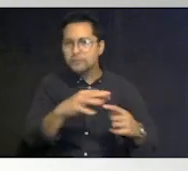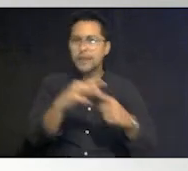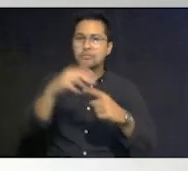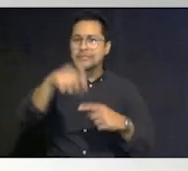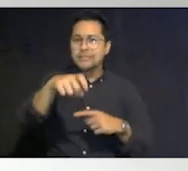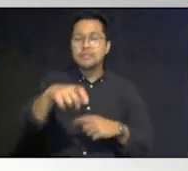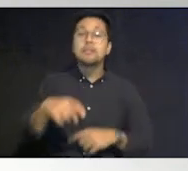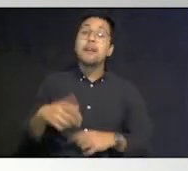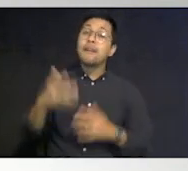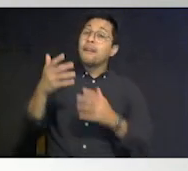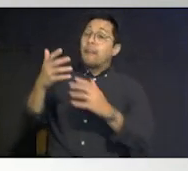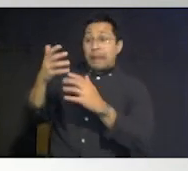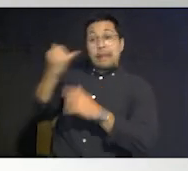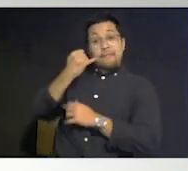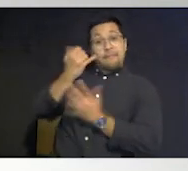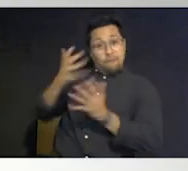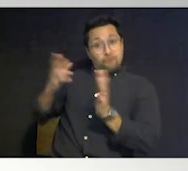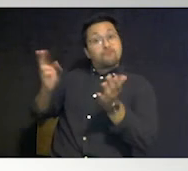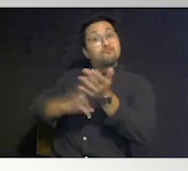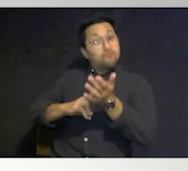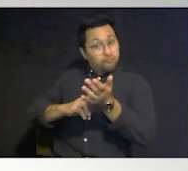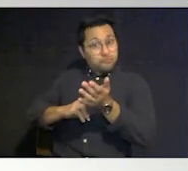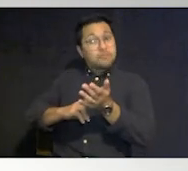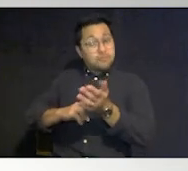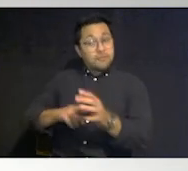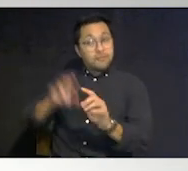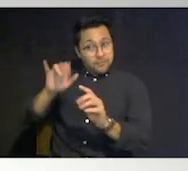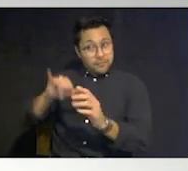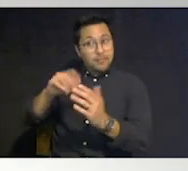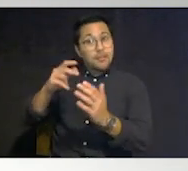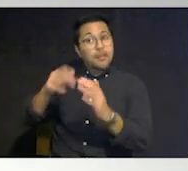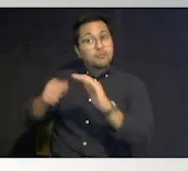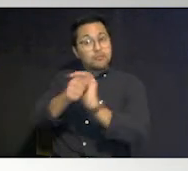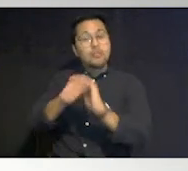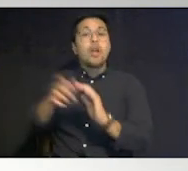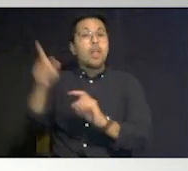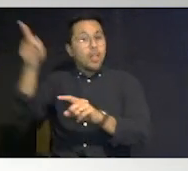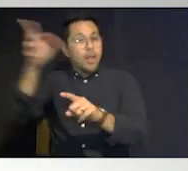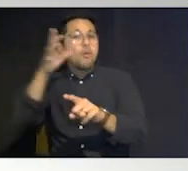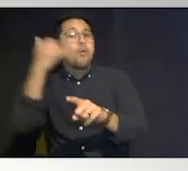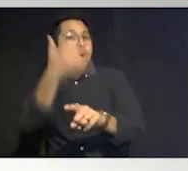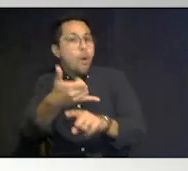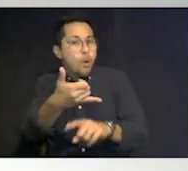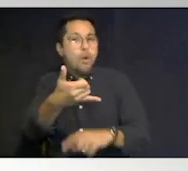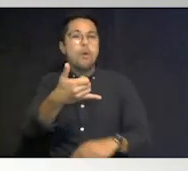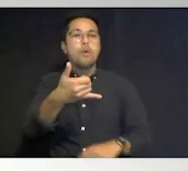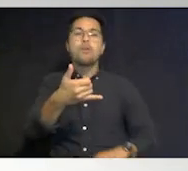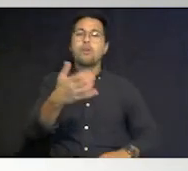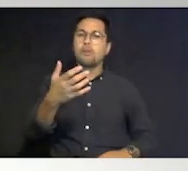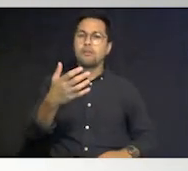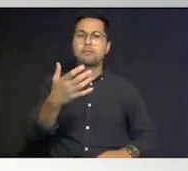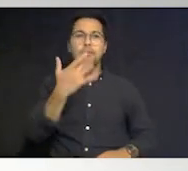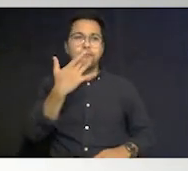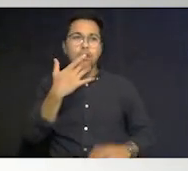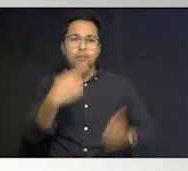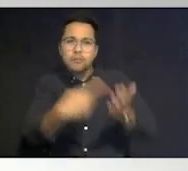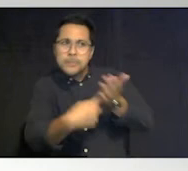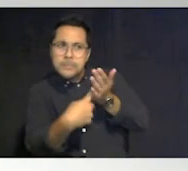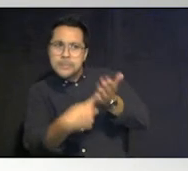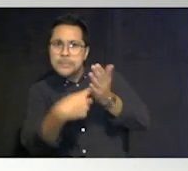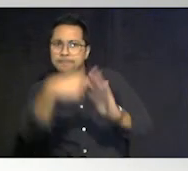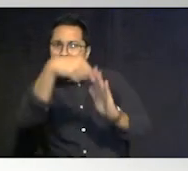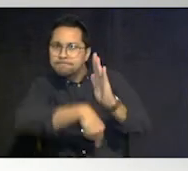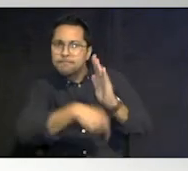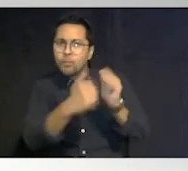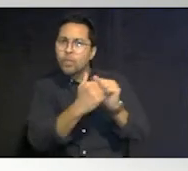you'll be getting a call from your your local emergency management team and they'll want to have a deeper discussion with you to really drill